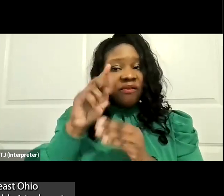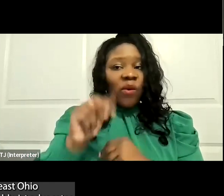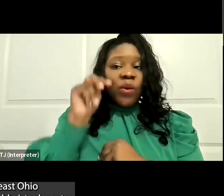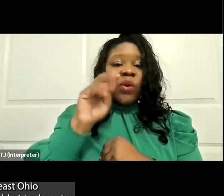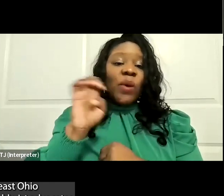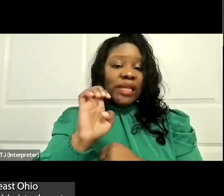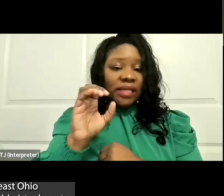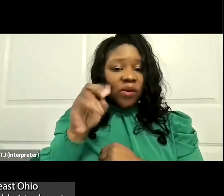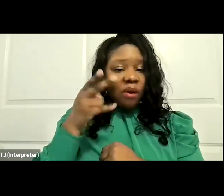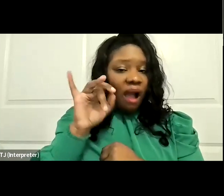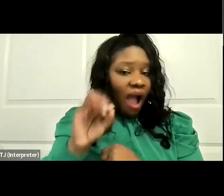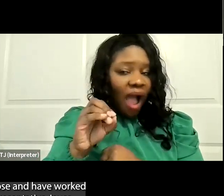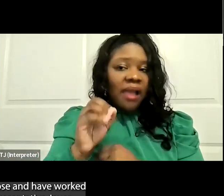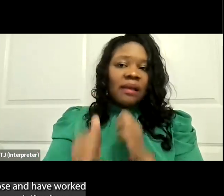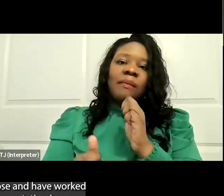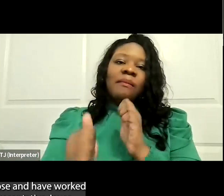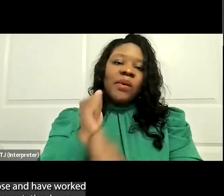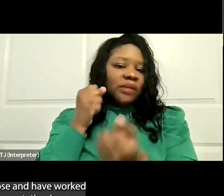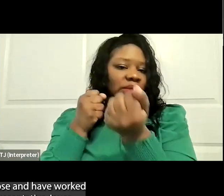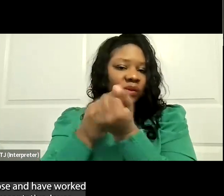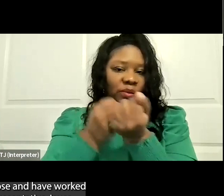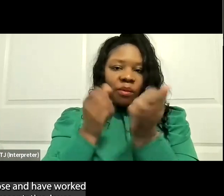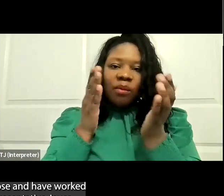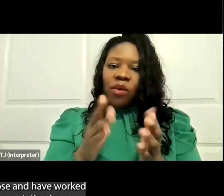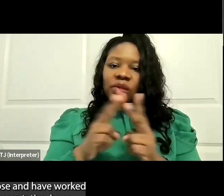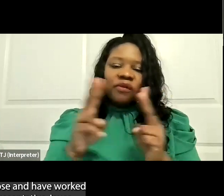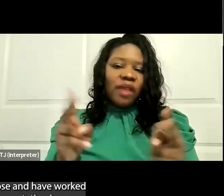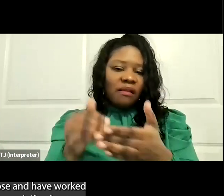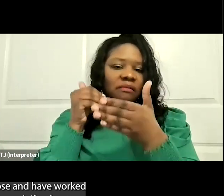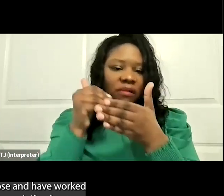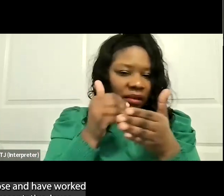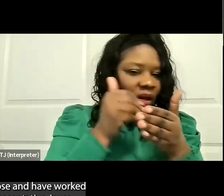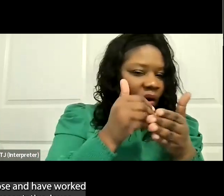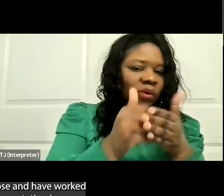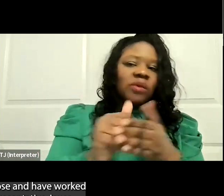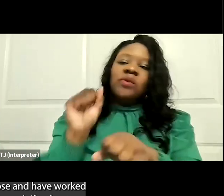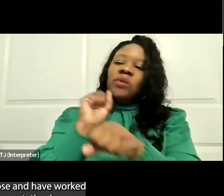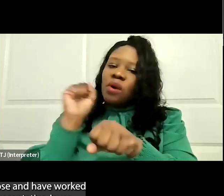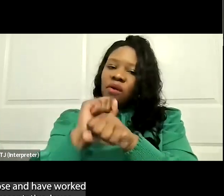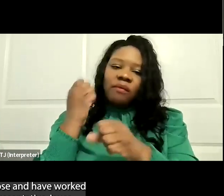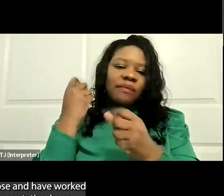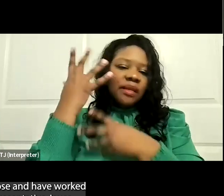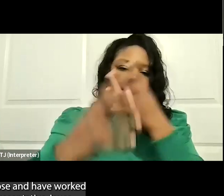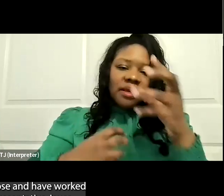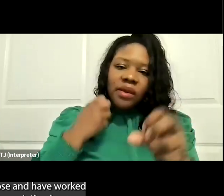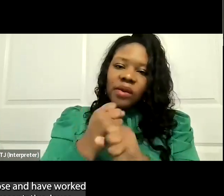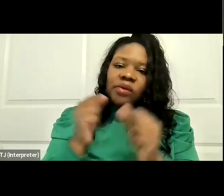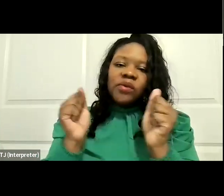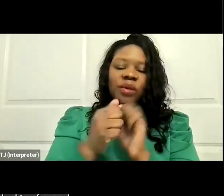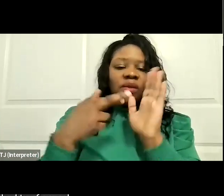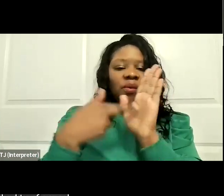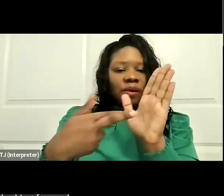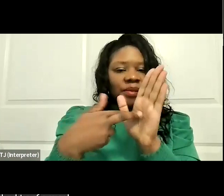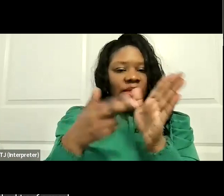lobbyist advocates, they are also very close and have worked for years with Representative Joyce.